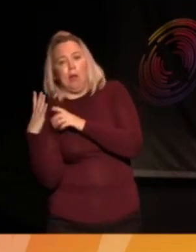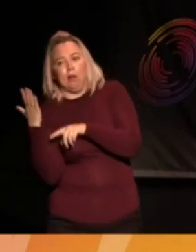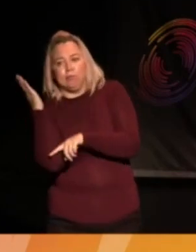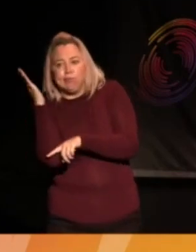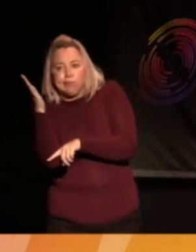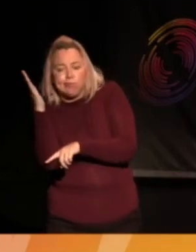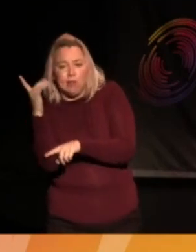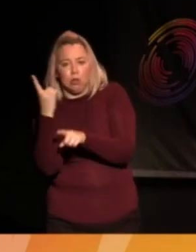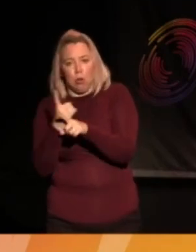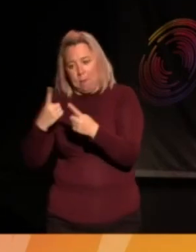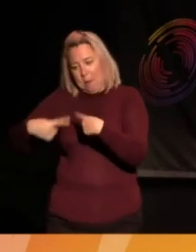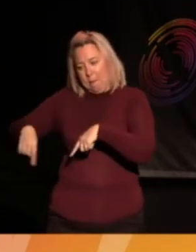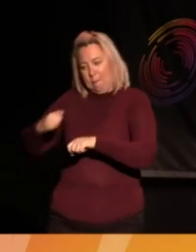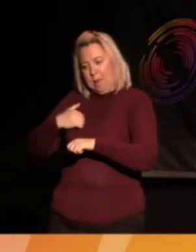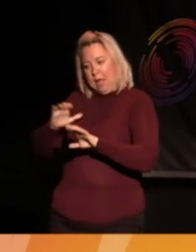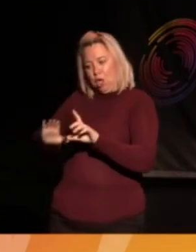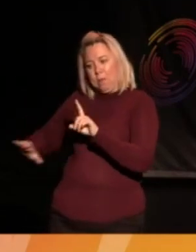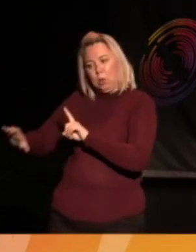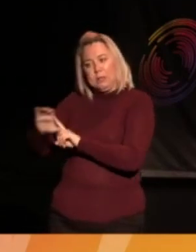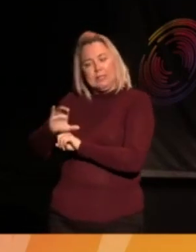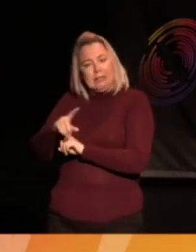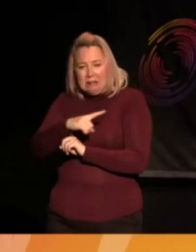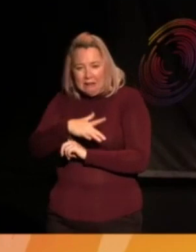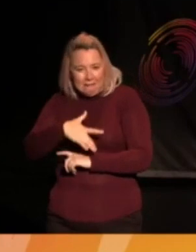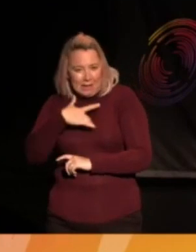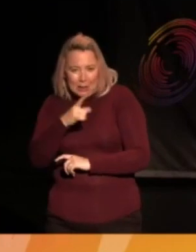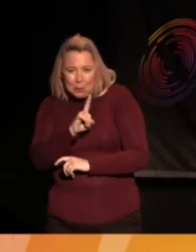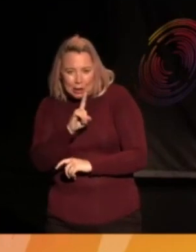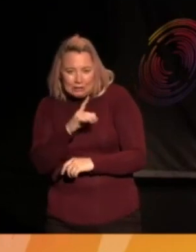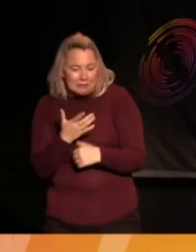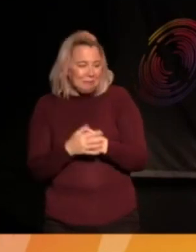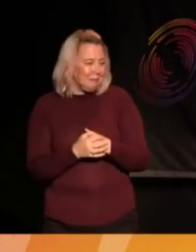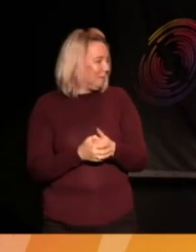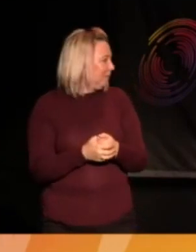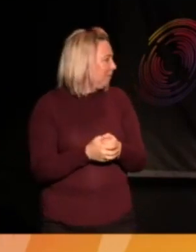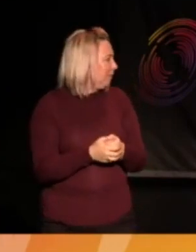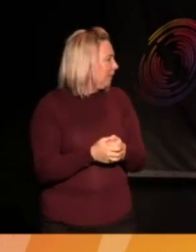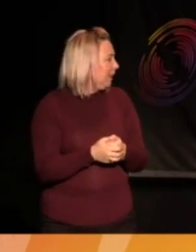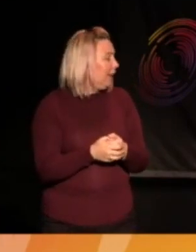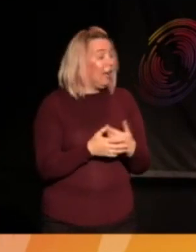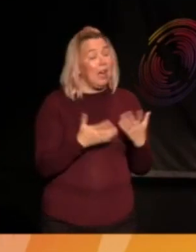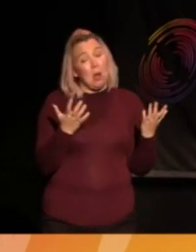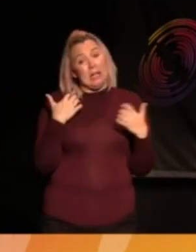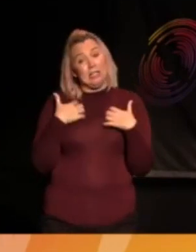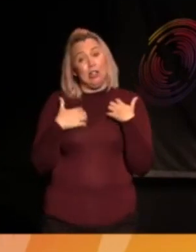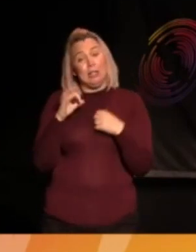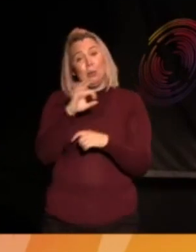behalf of? That's a really interesting question. And,